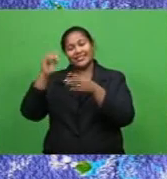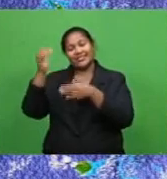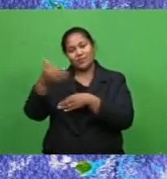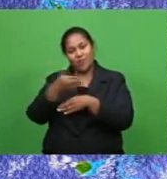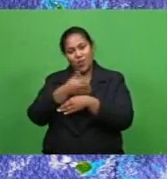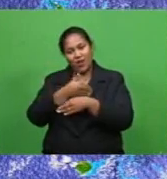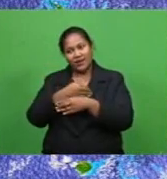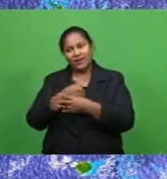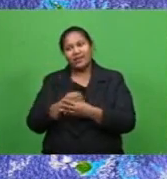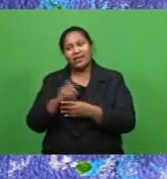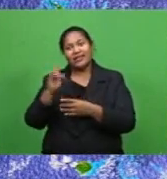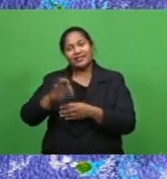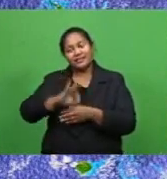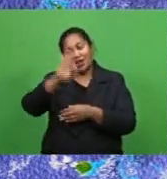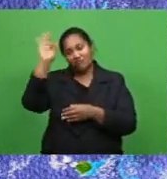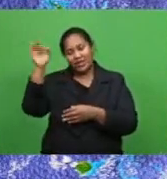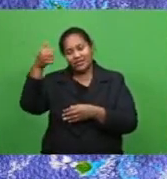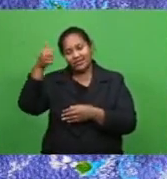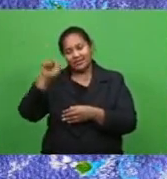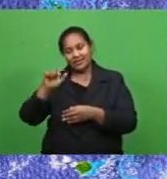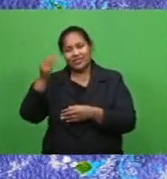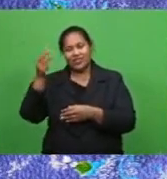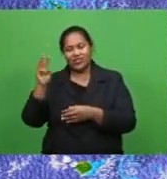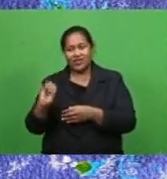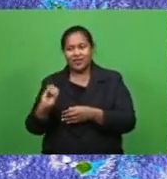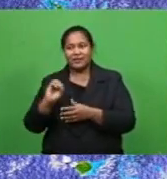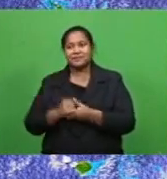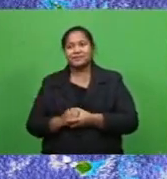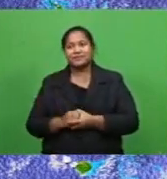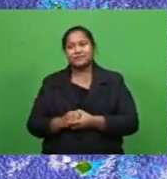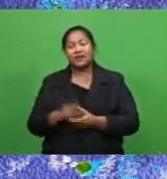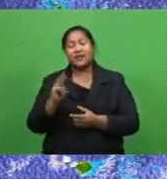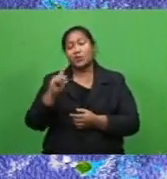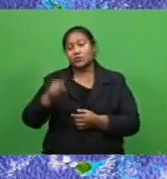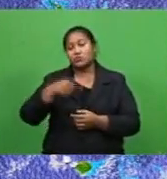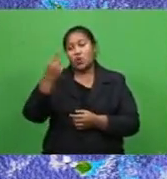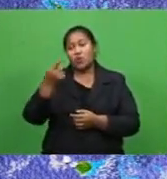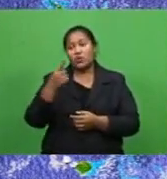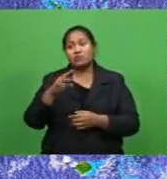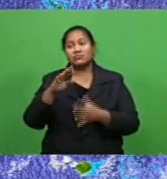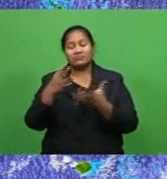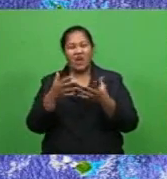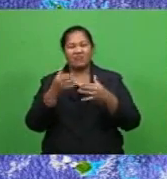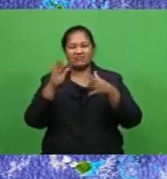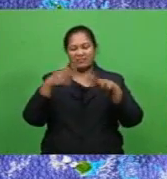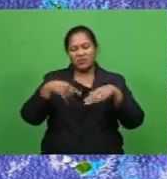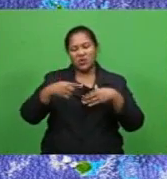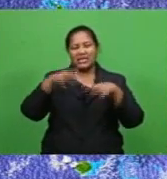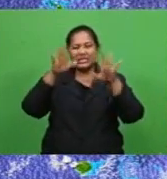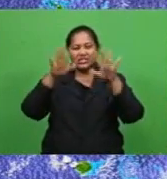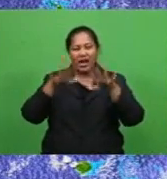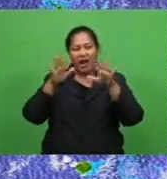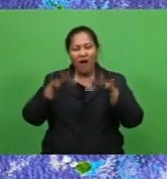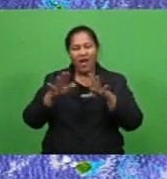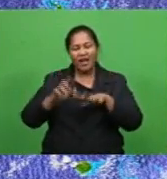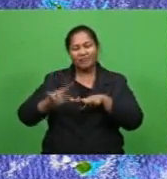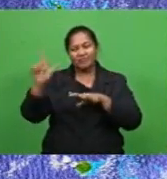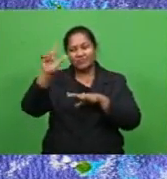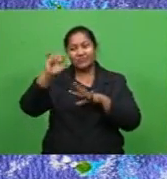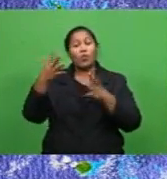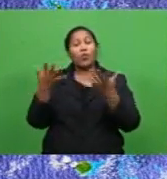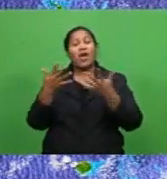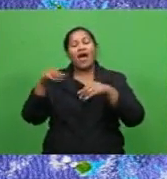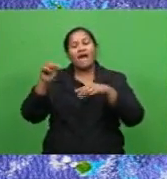sunrise is at 6 30 now for tomorrow it's occasional showers and a few thunderstorms over vanilla